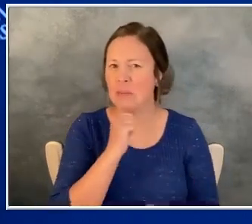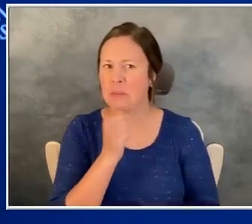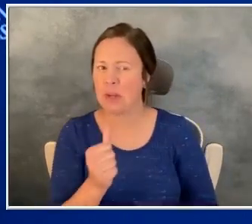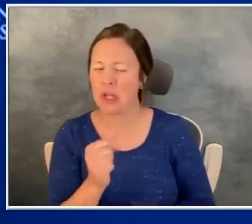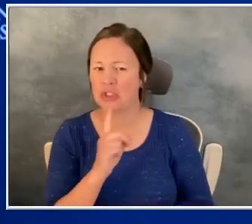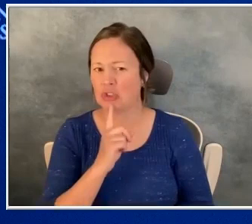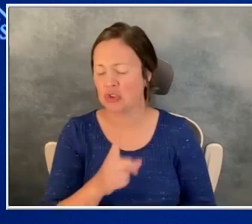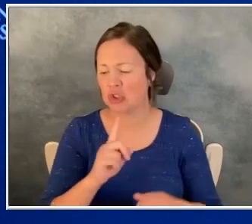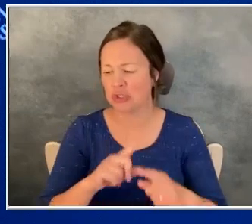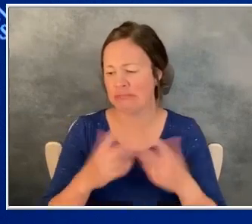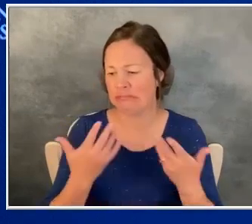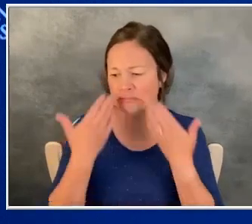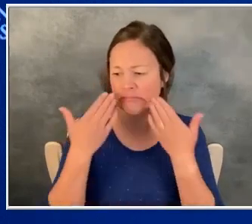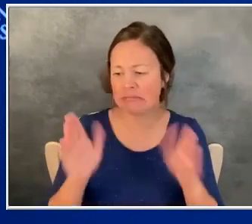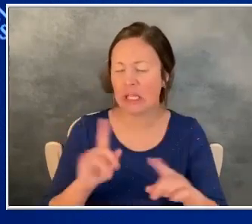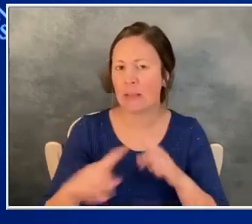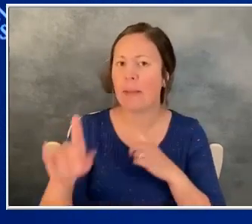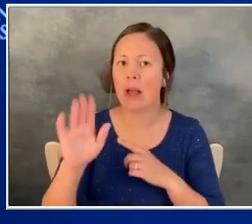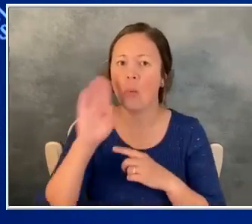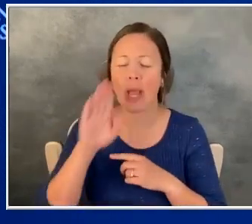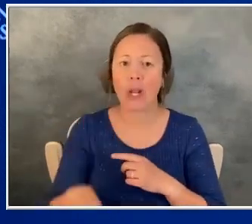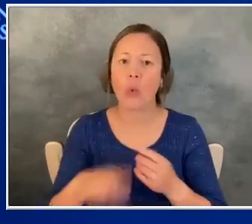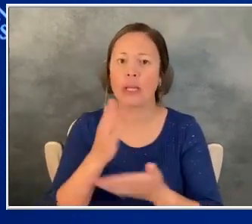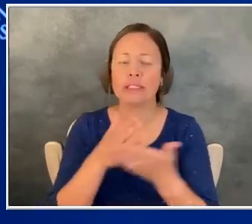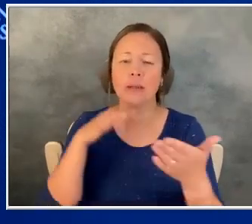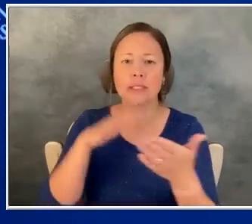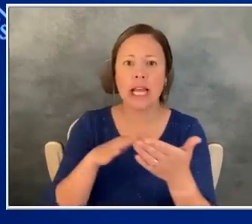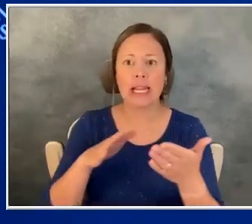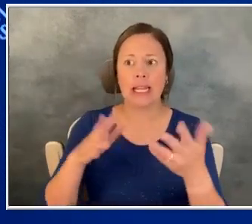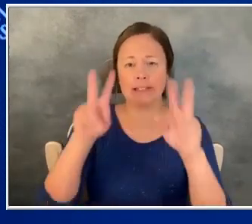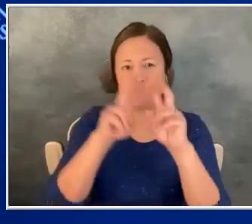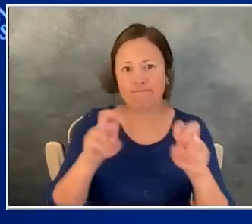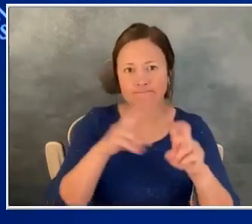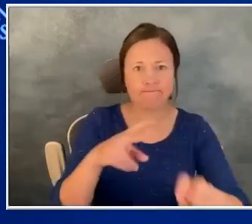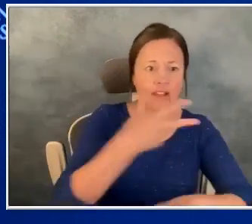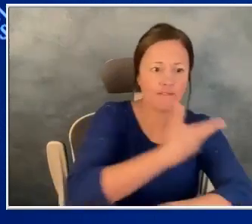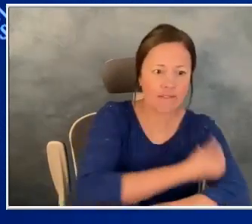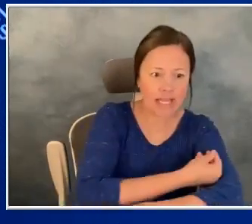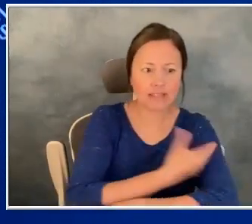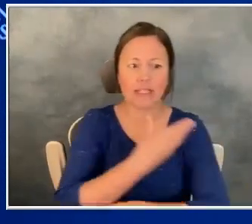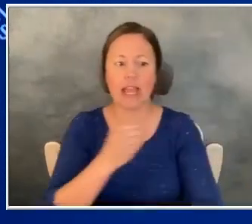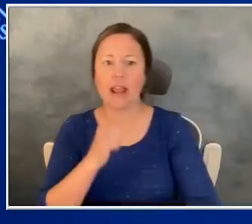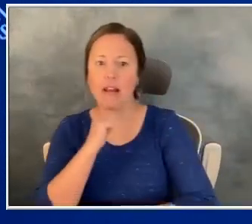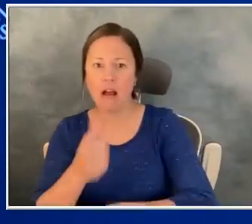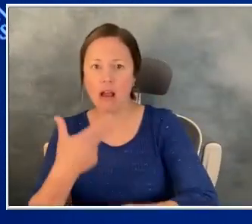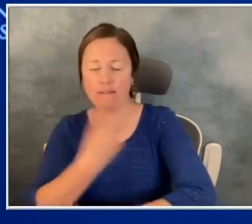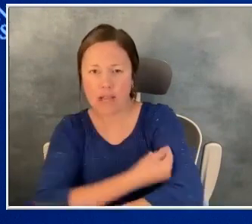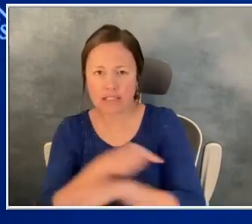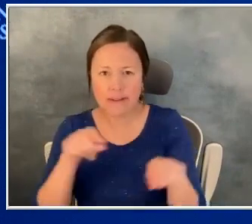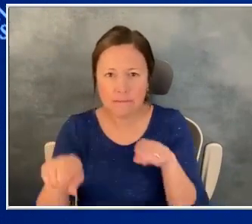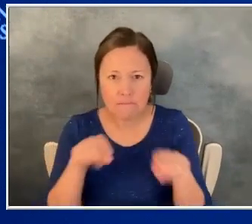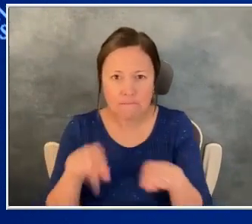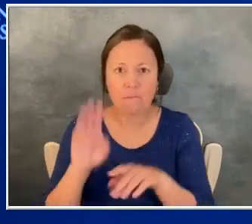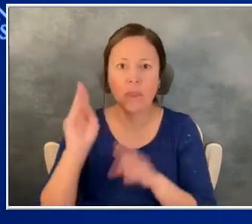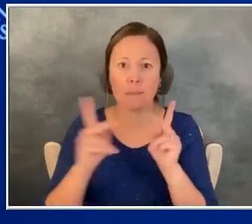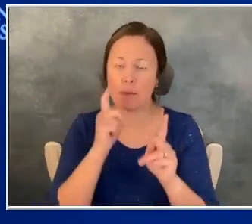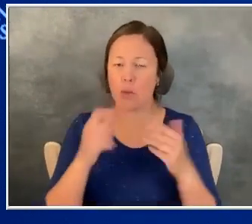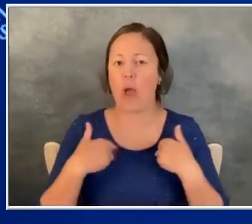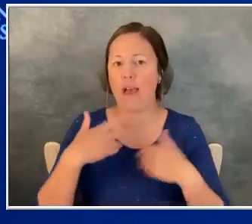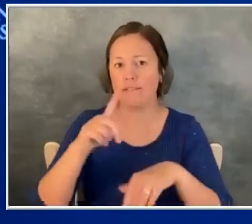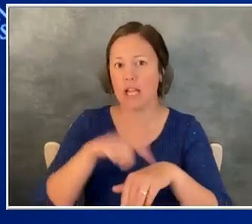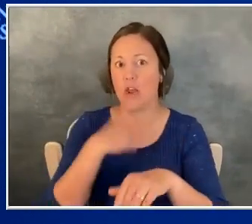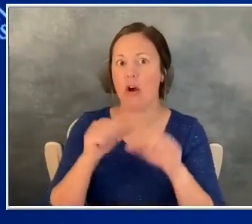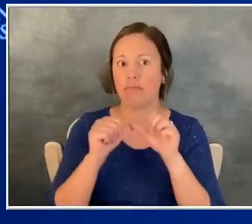know that there are studies looking at vaccinated versus unvaccinated and those people that do develop long COVID. And we know that